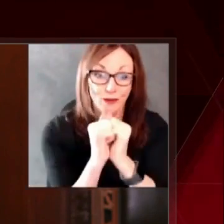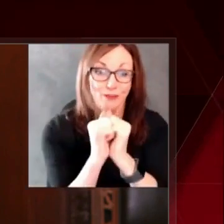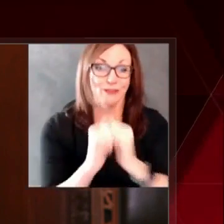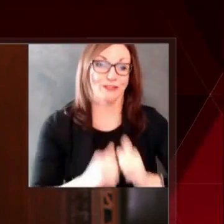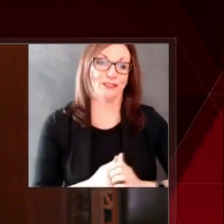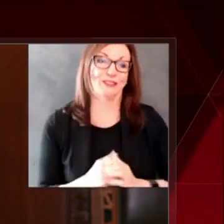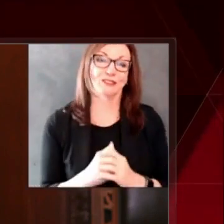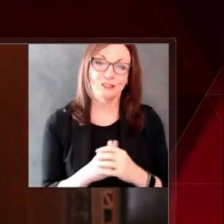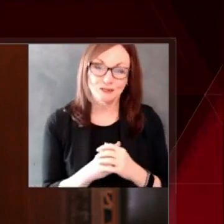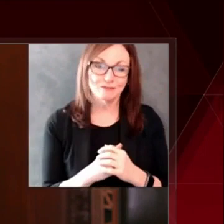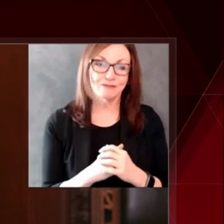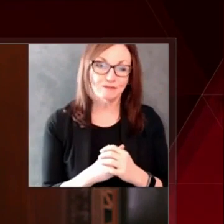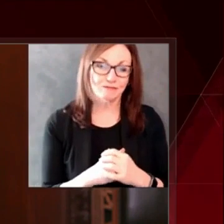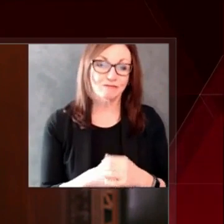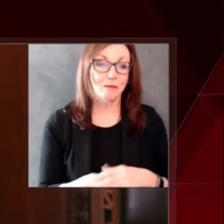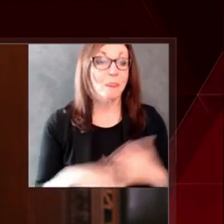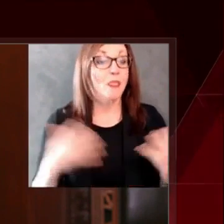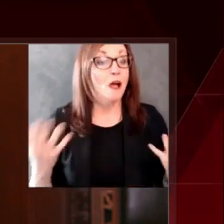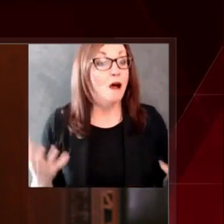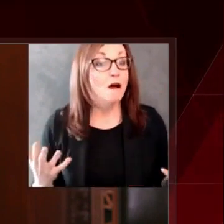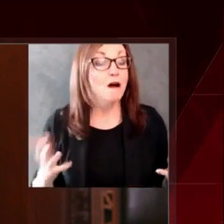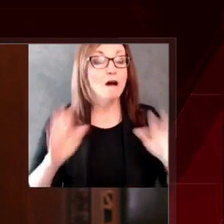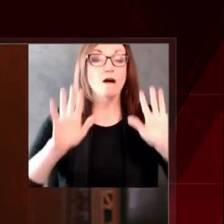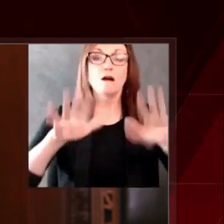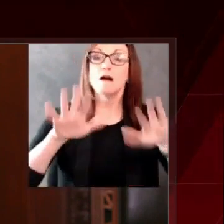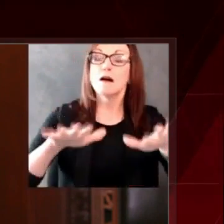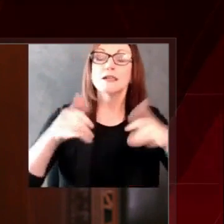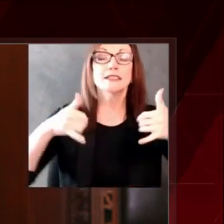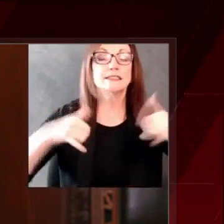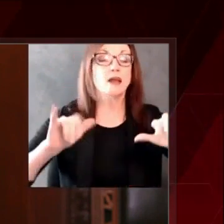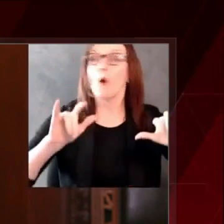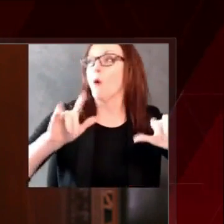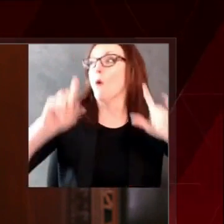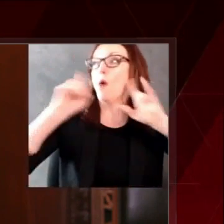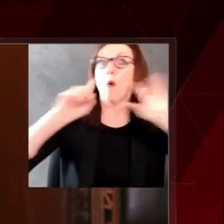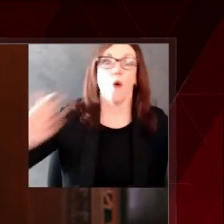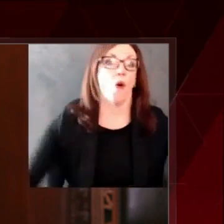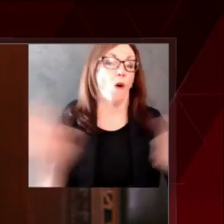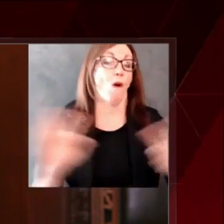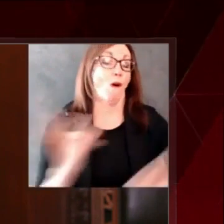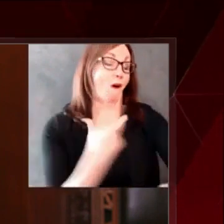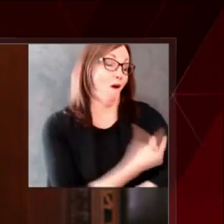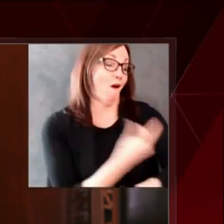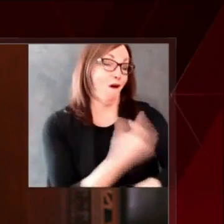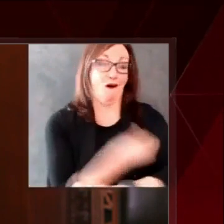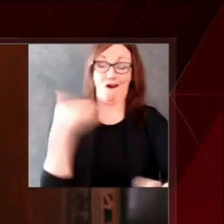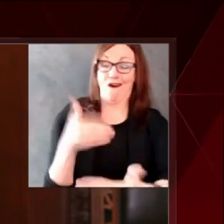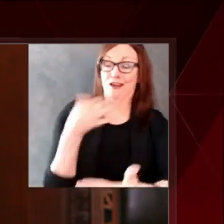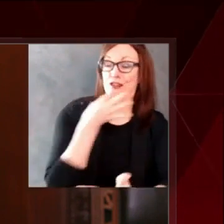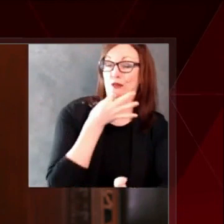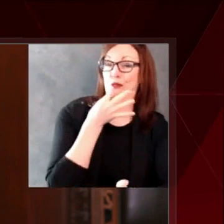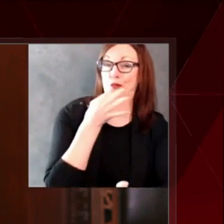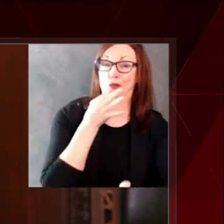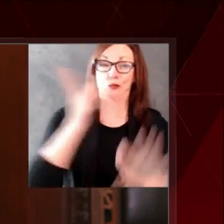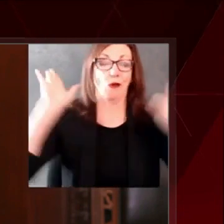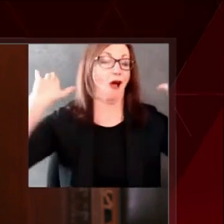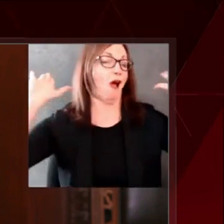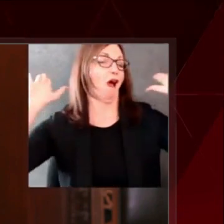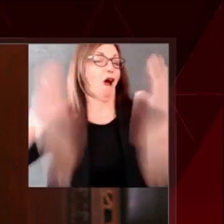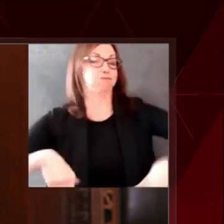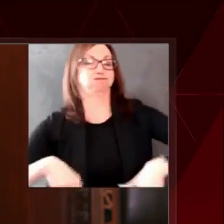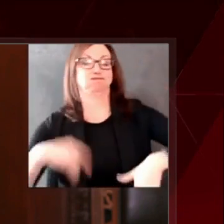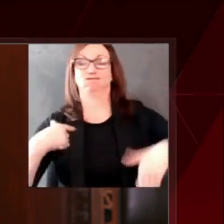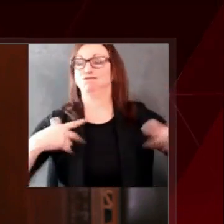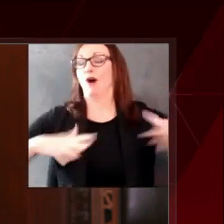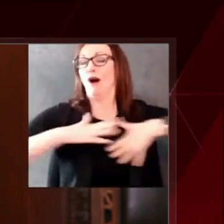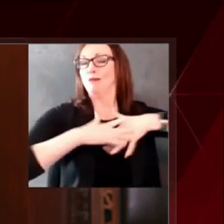quite yet. It's going to be a long process for everyone, and especially as we head into the holiday season. We